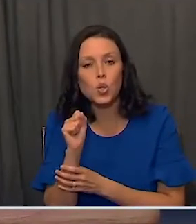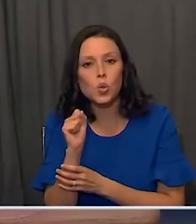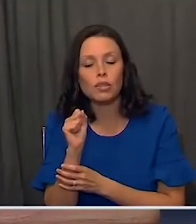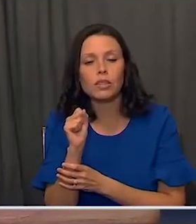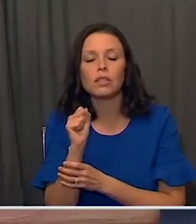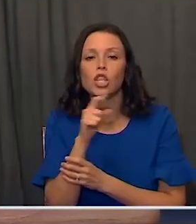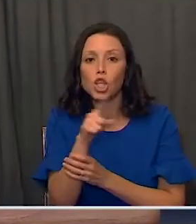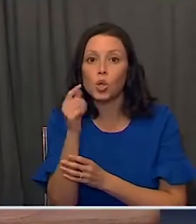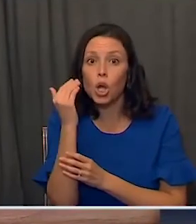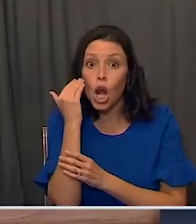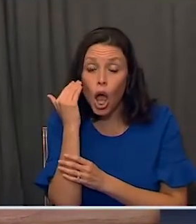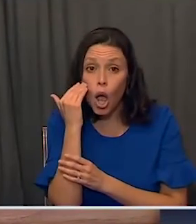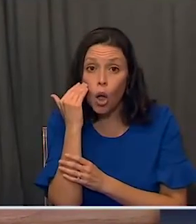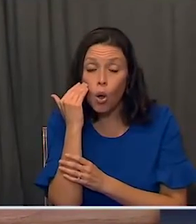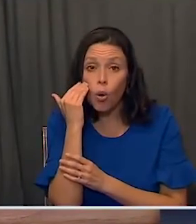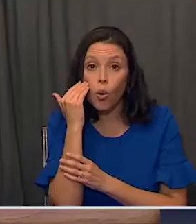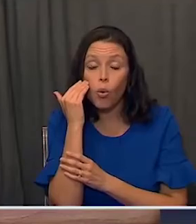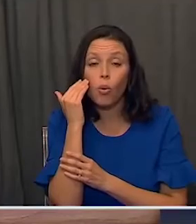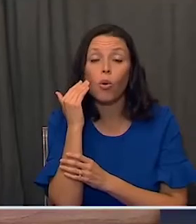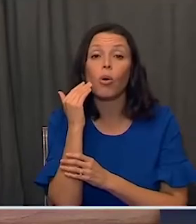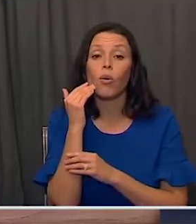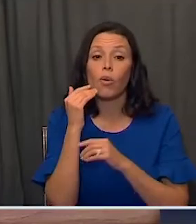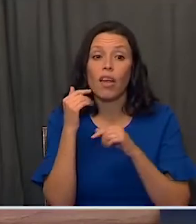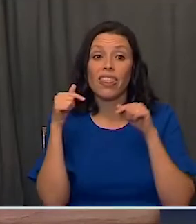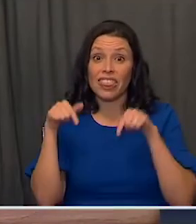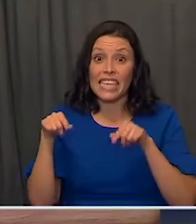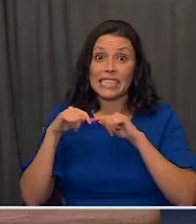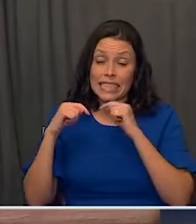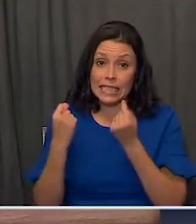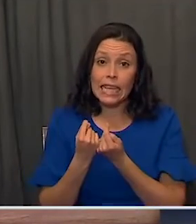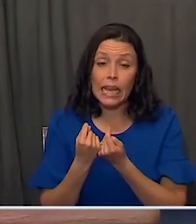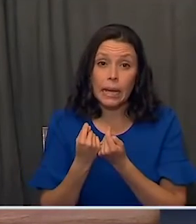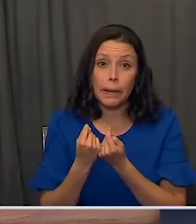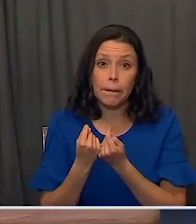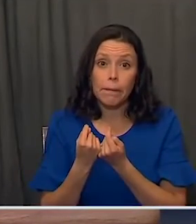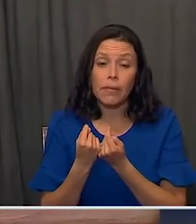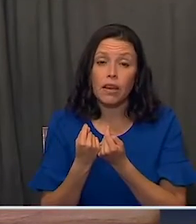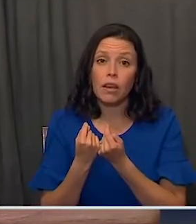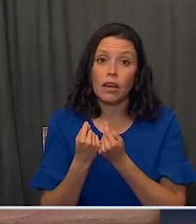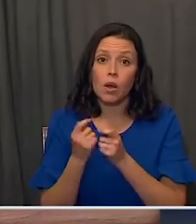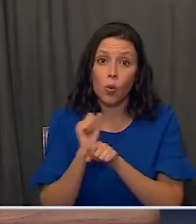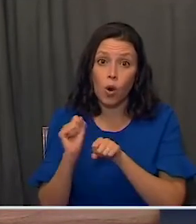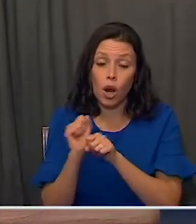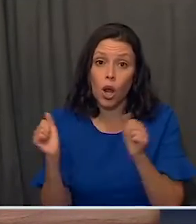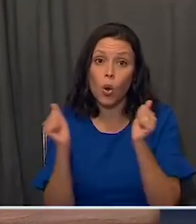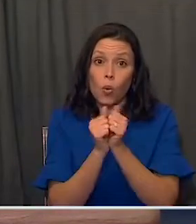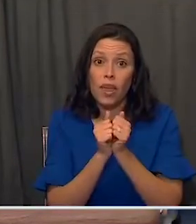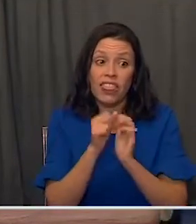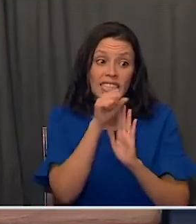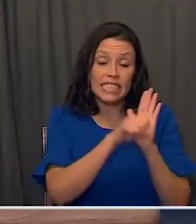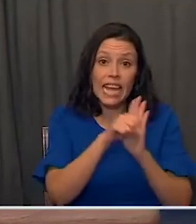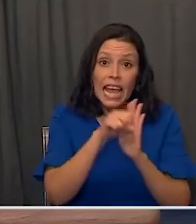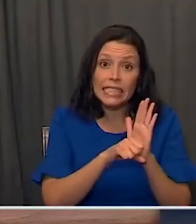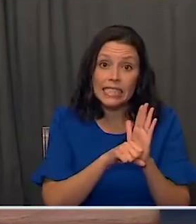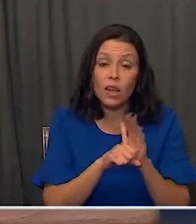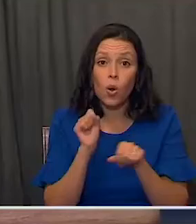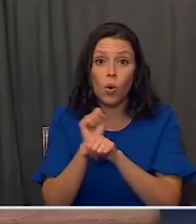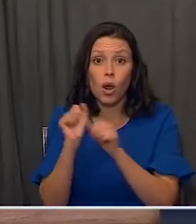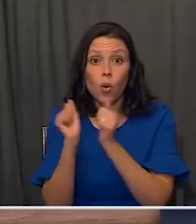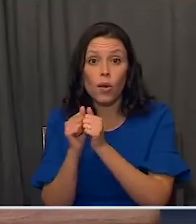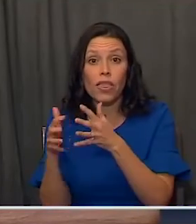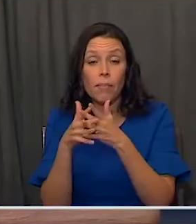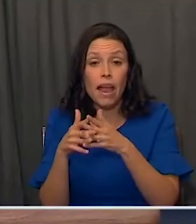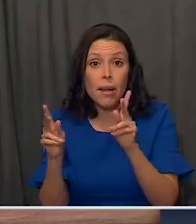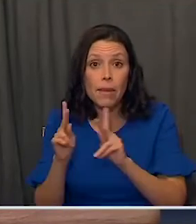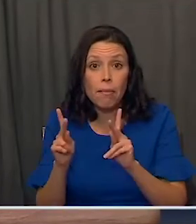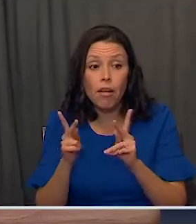and know that this team working in cooperation with our states and with the cooperation of the American